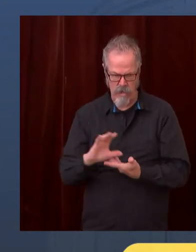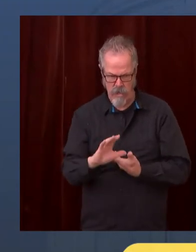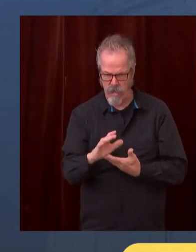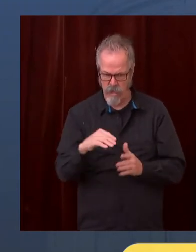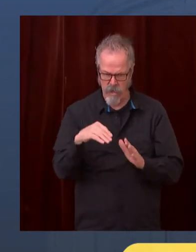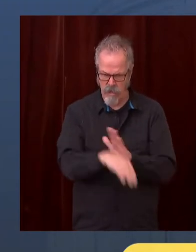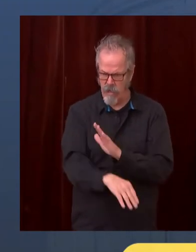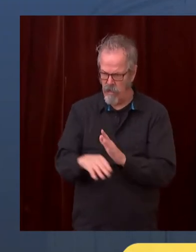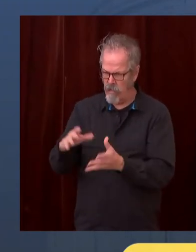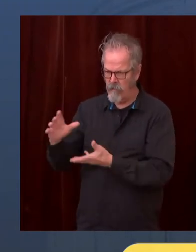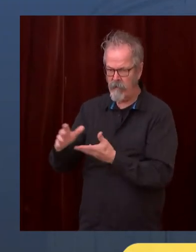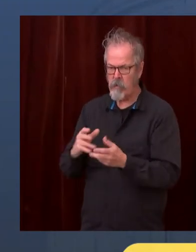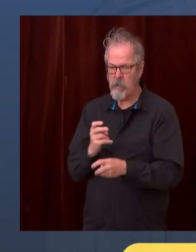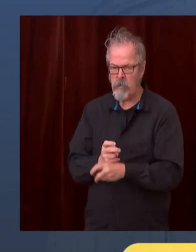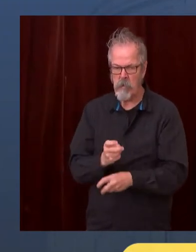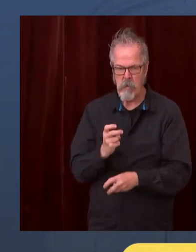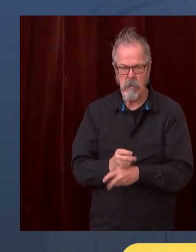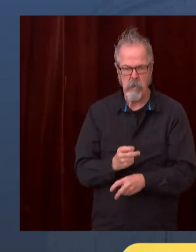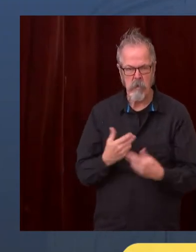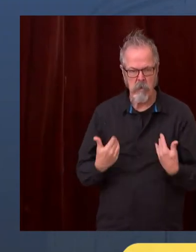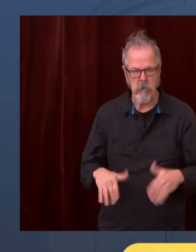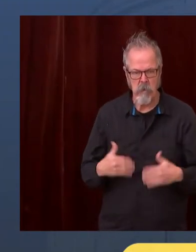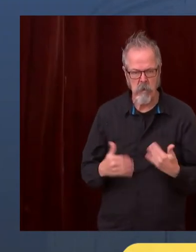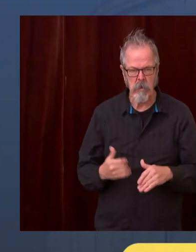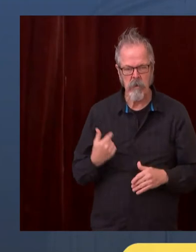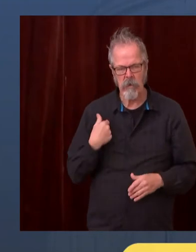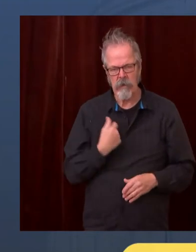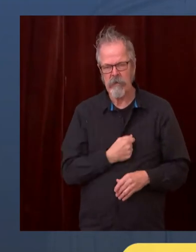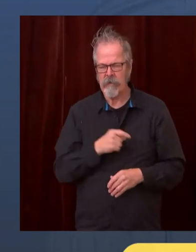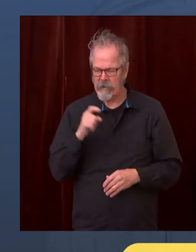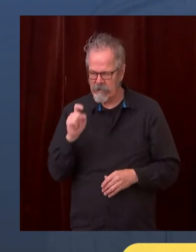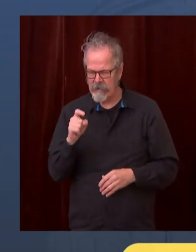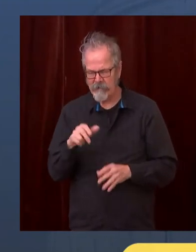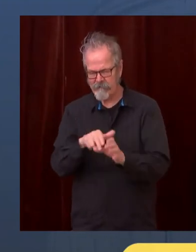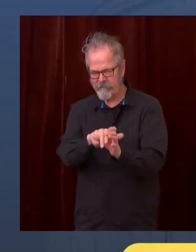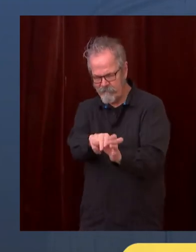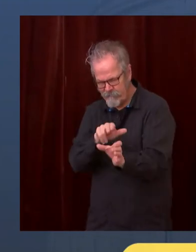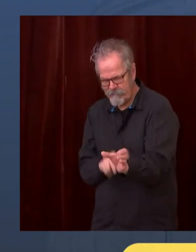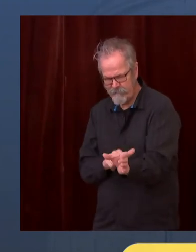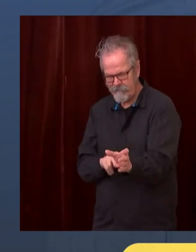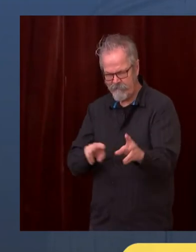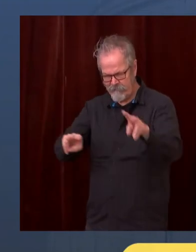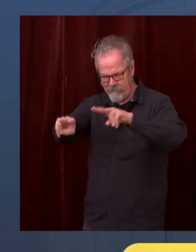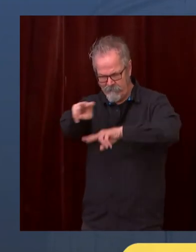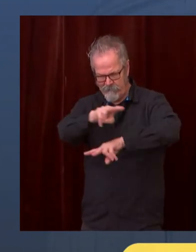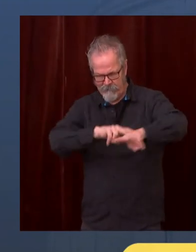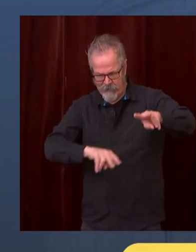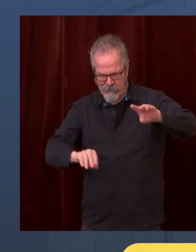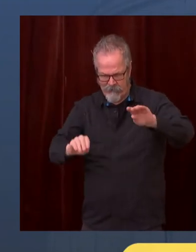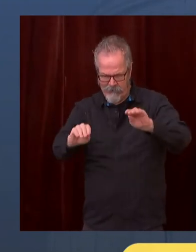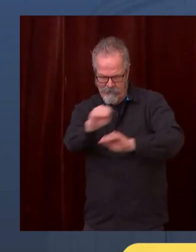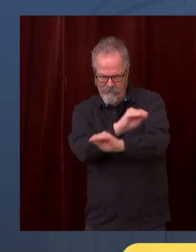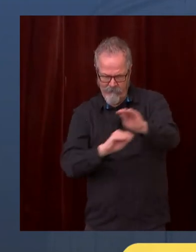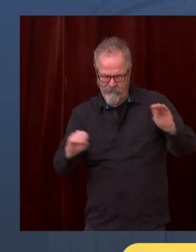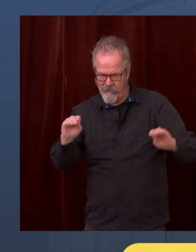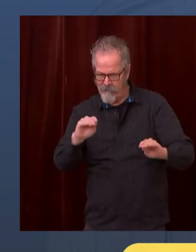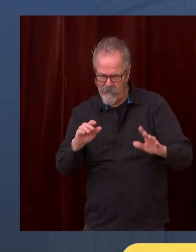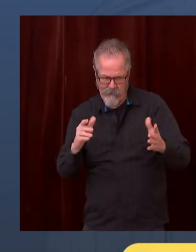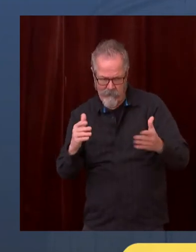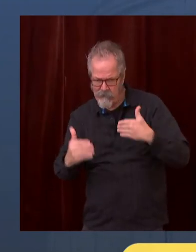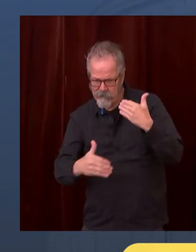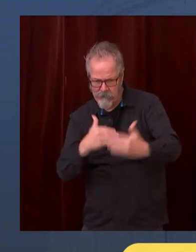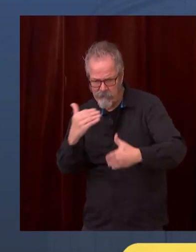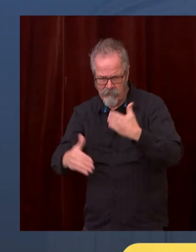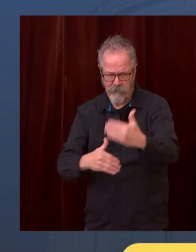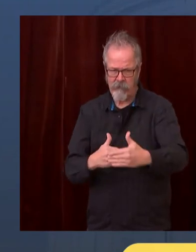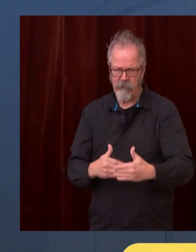to do that, and B, we don't really know whether we have to do it this moment because I think there is a reasonable chance. And I have an expectation that Congress will